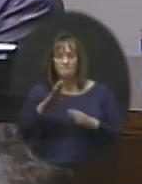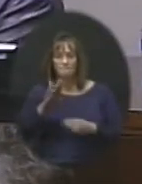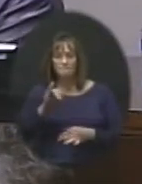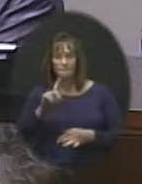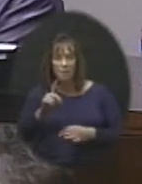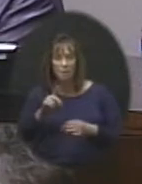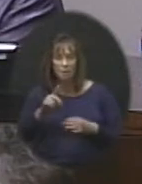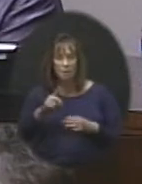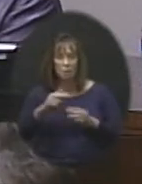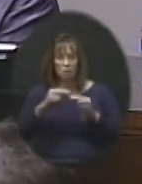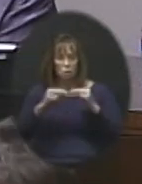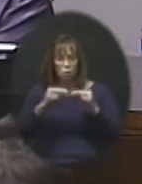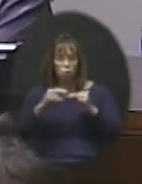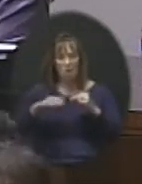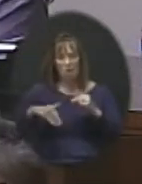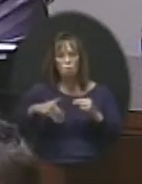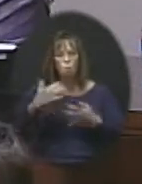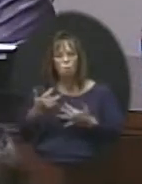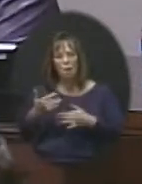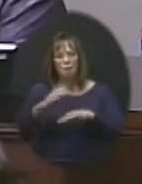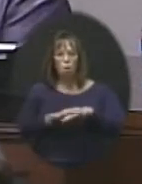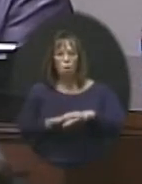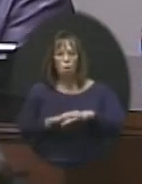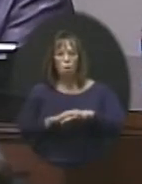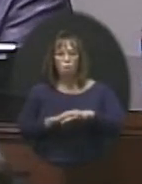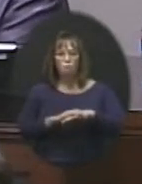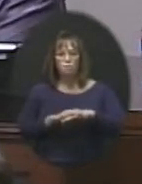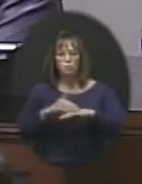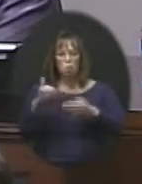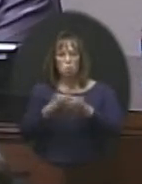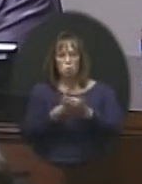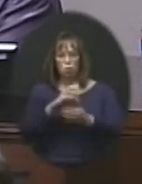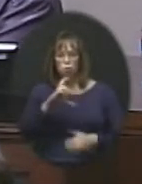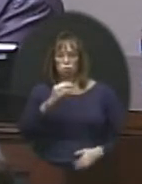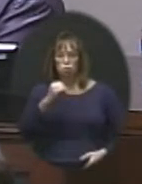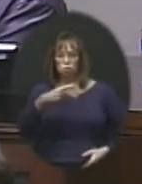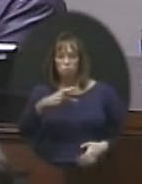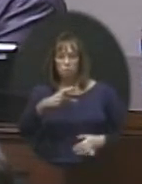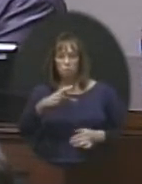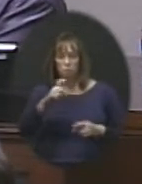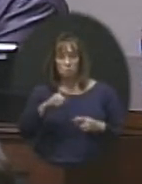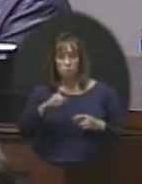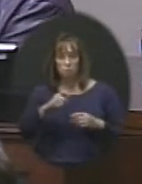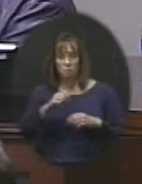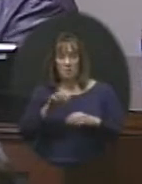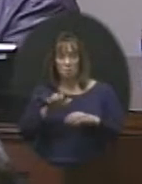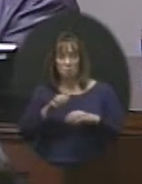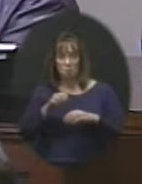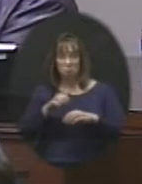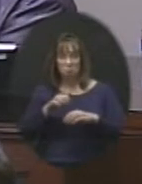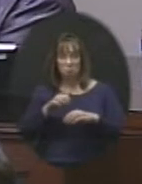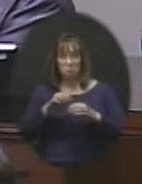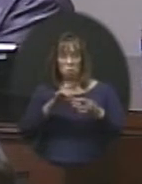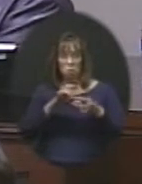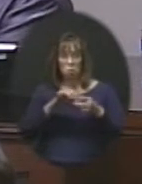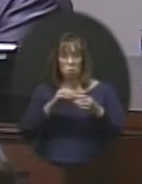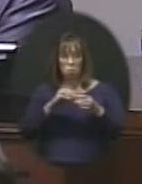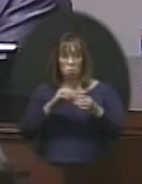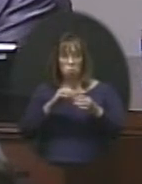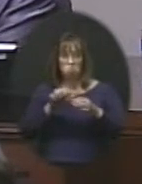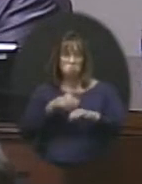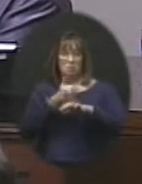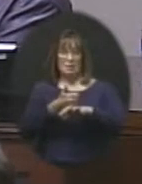We are actually waiting on a new chip that's supposed to be out on the market this month that is